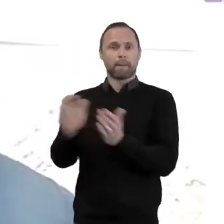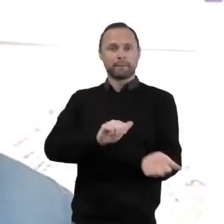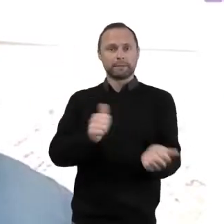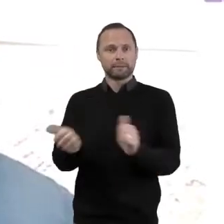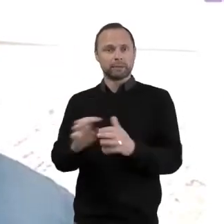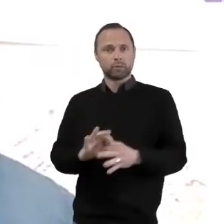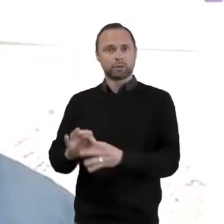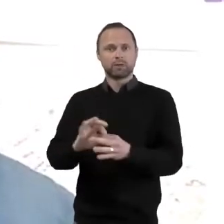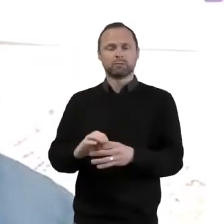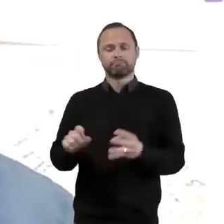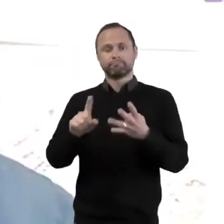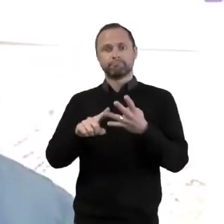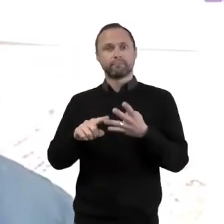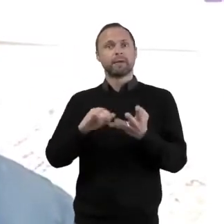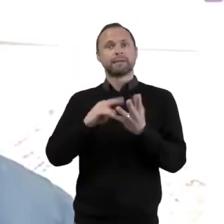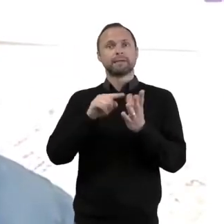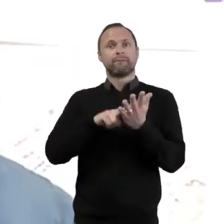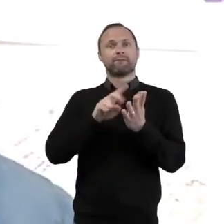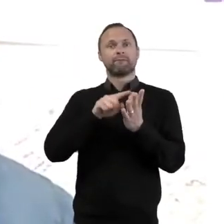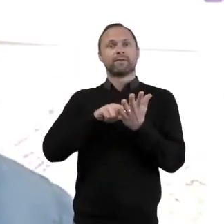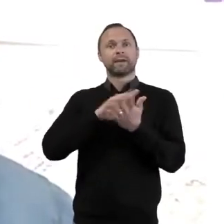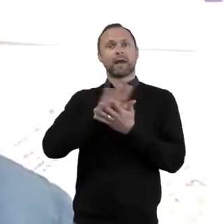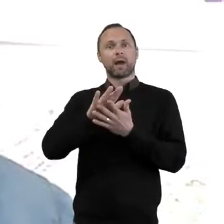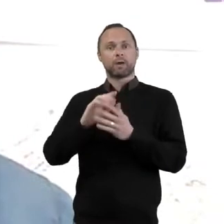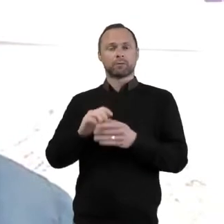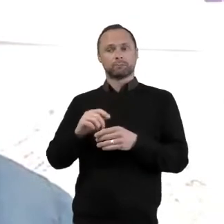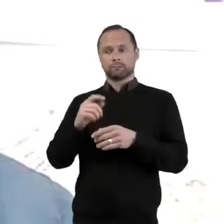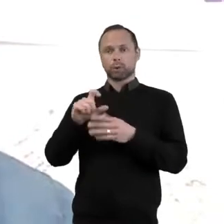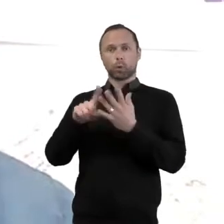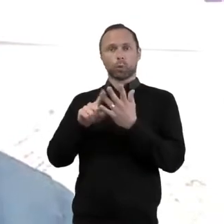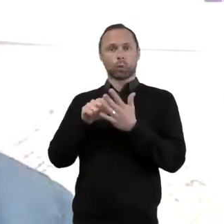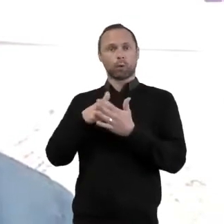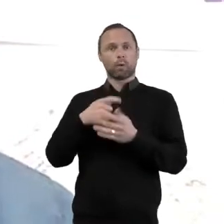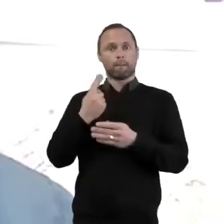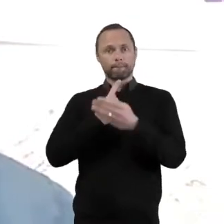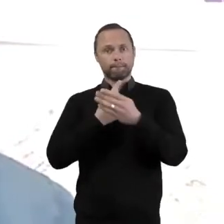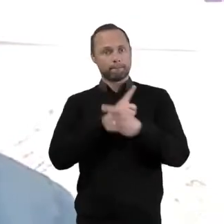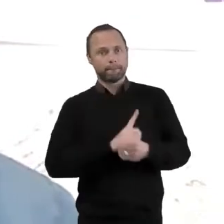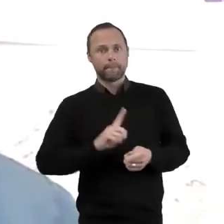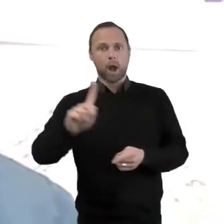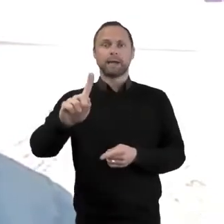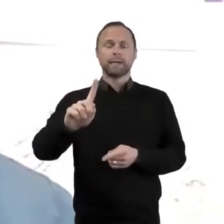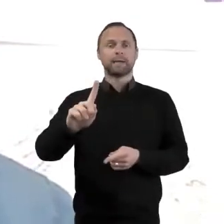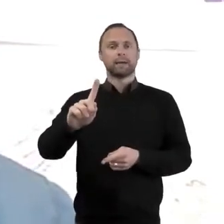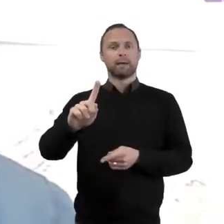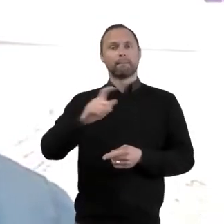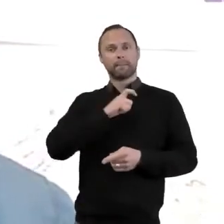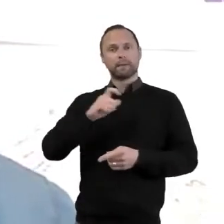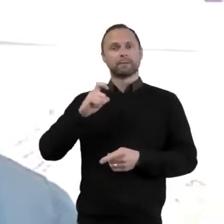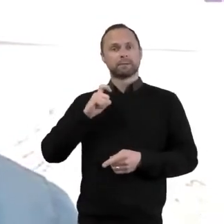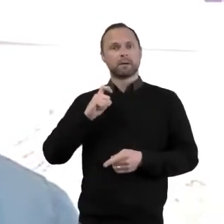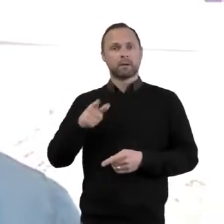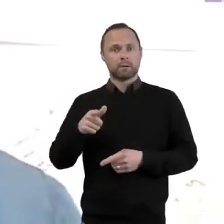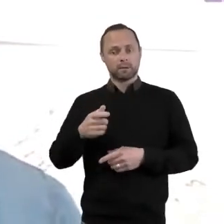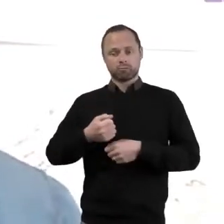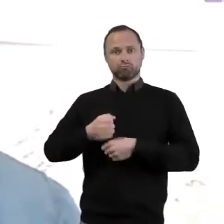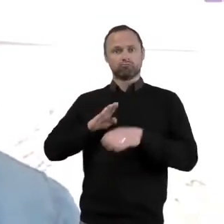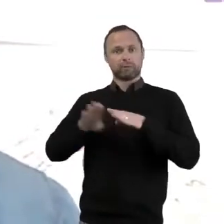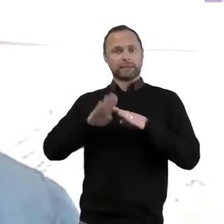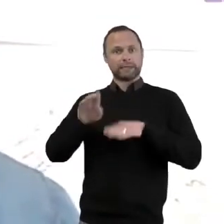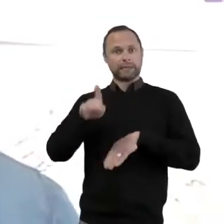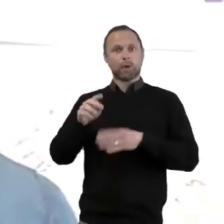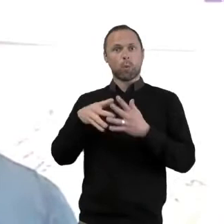is Savannah Cook. She is pioneer minister in training at Wokenham Baptist Church which is part of